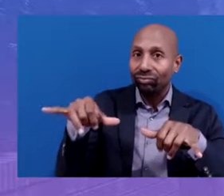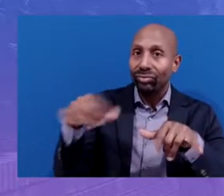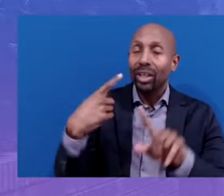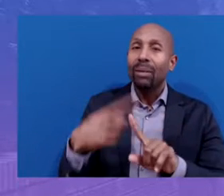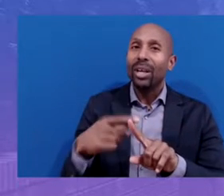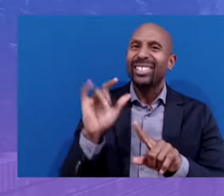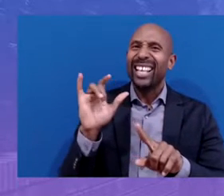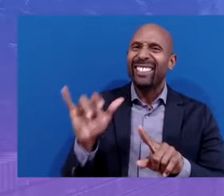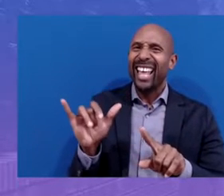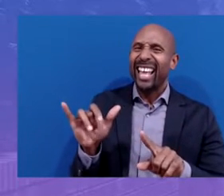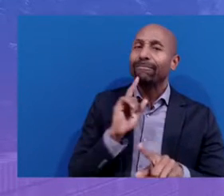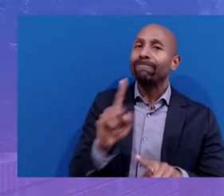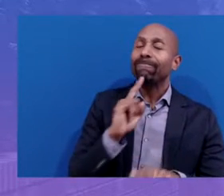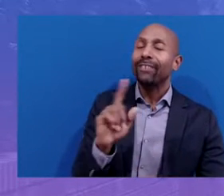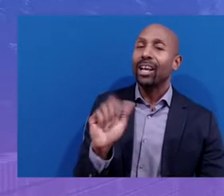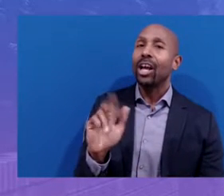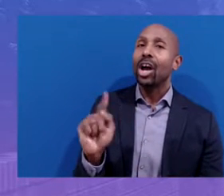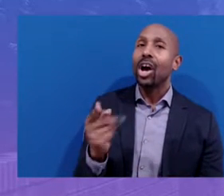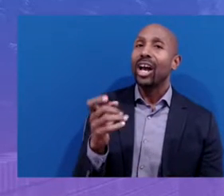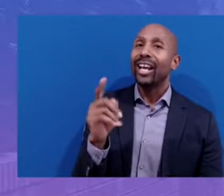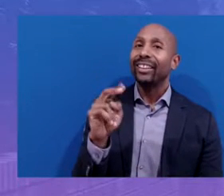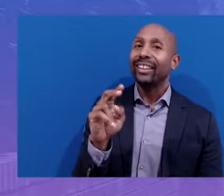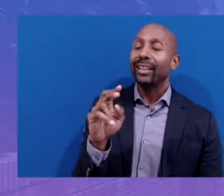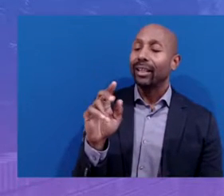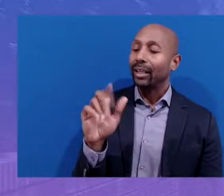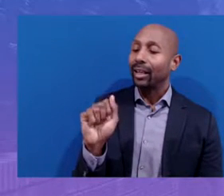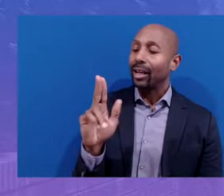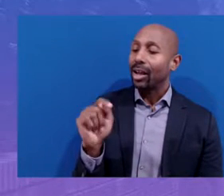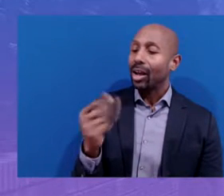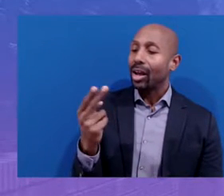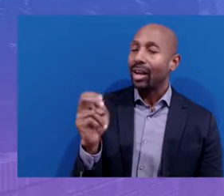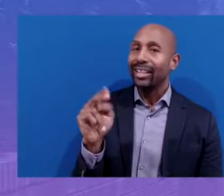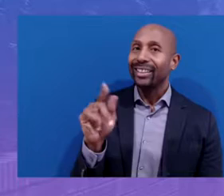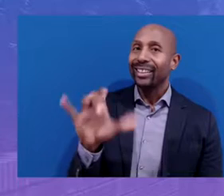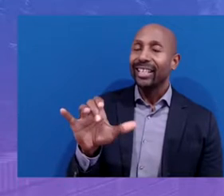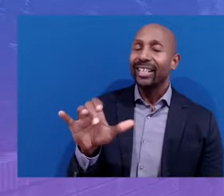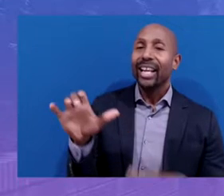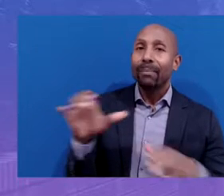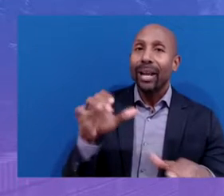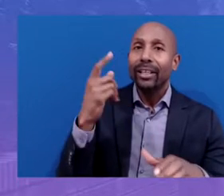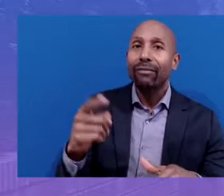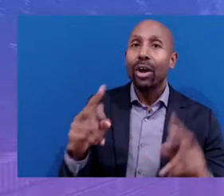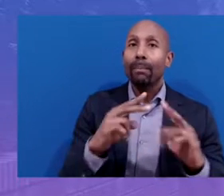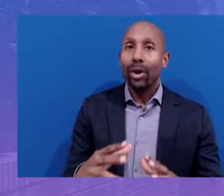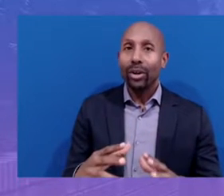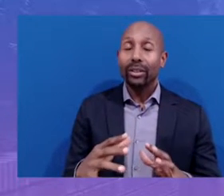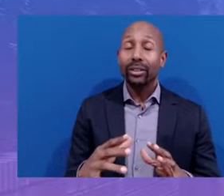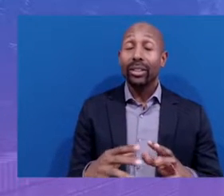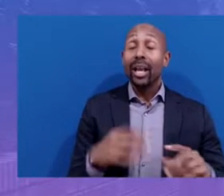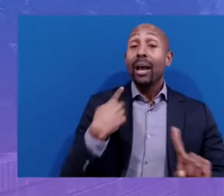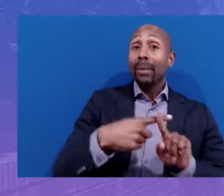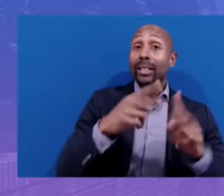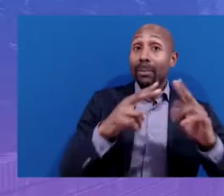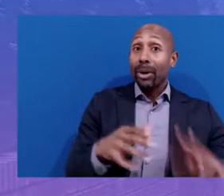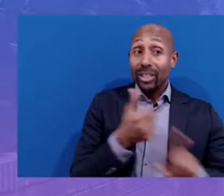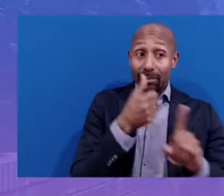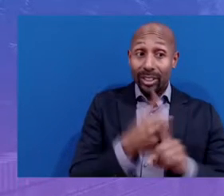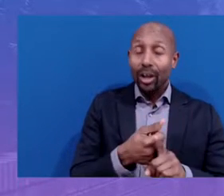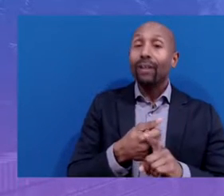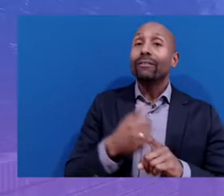practice of partnership, and the partners' shared vision for student learning and student success.